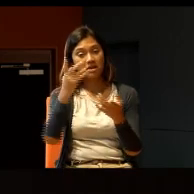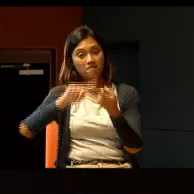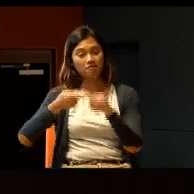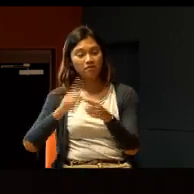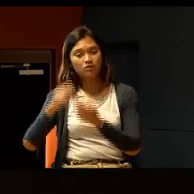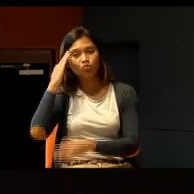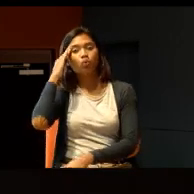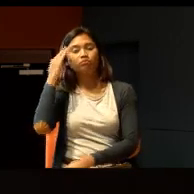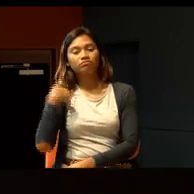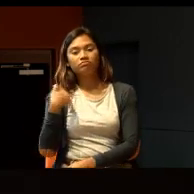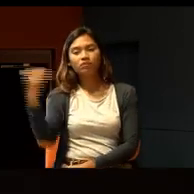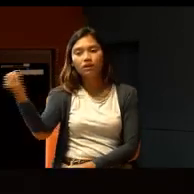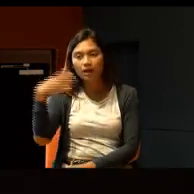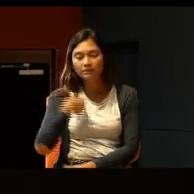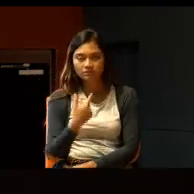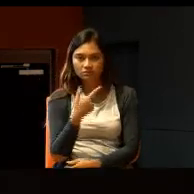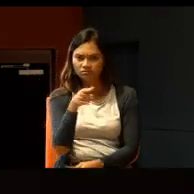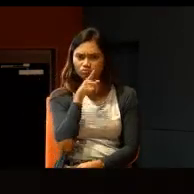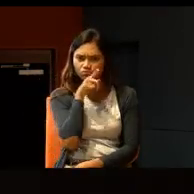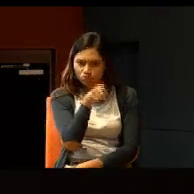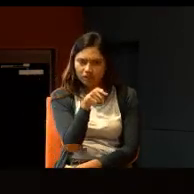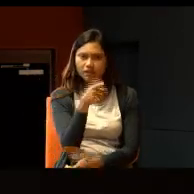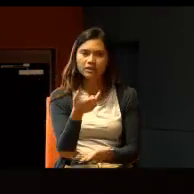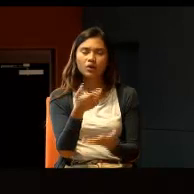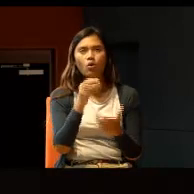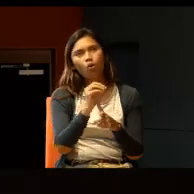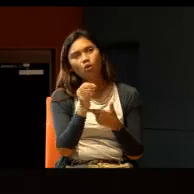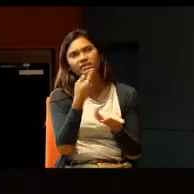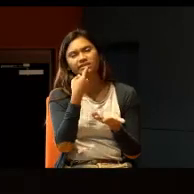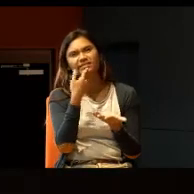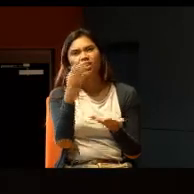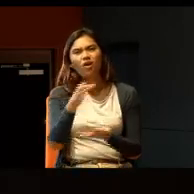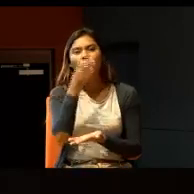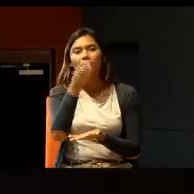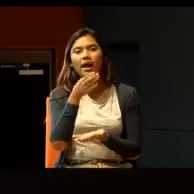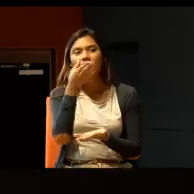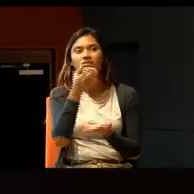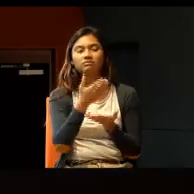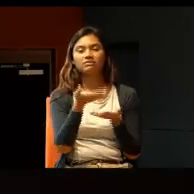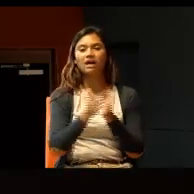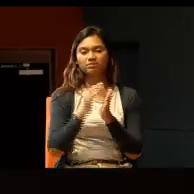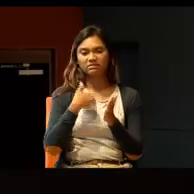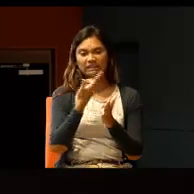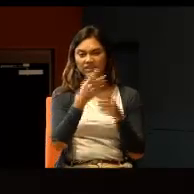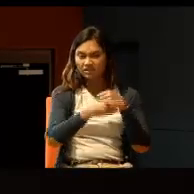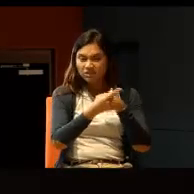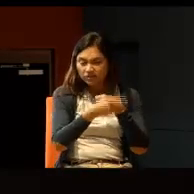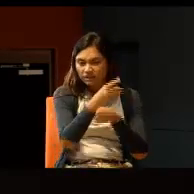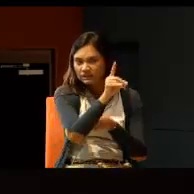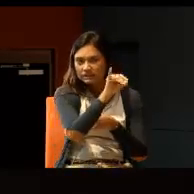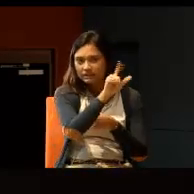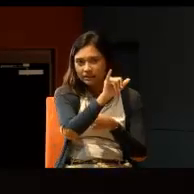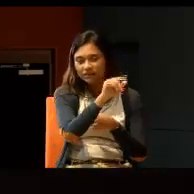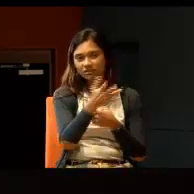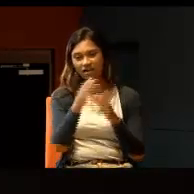sure? And say things like, will it be dangerous there? And will your